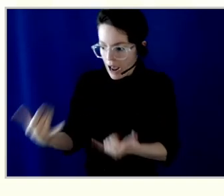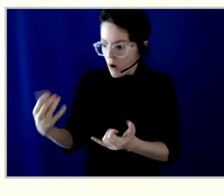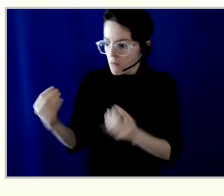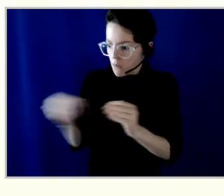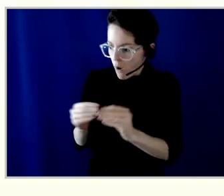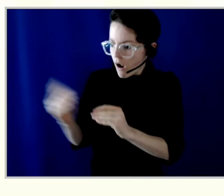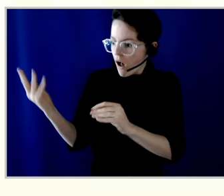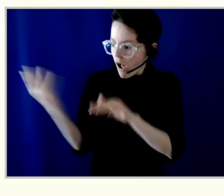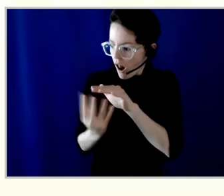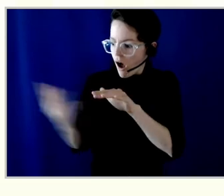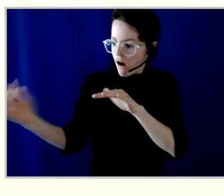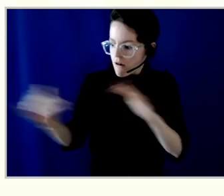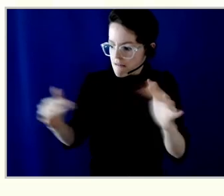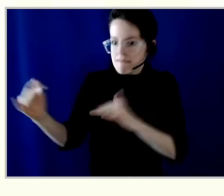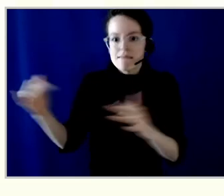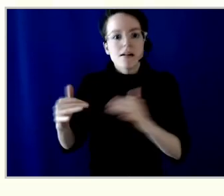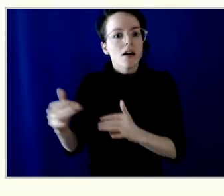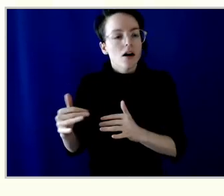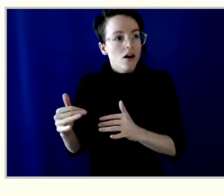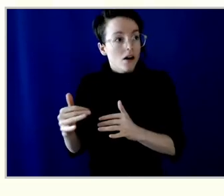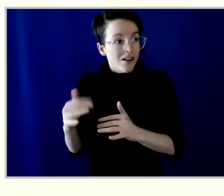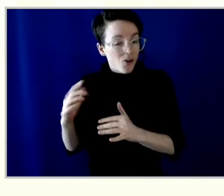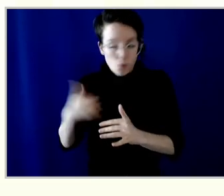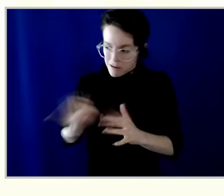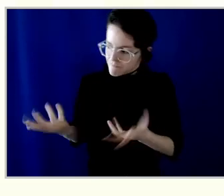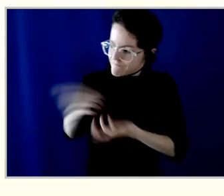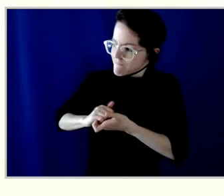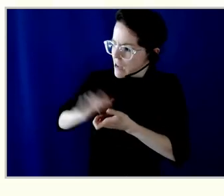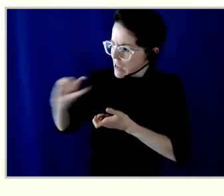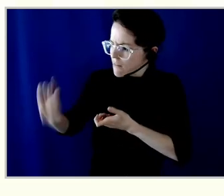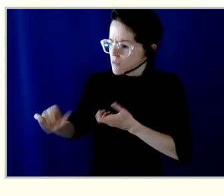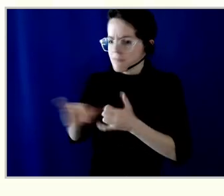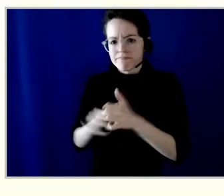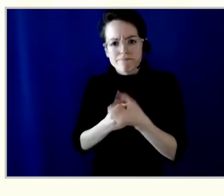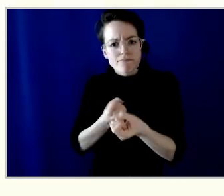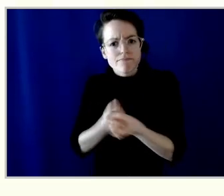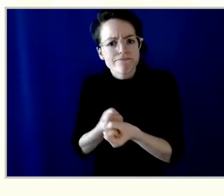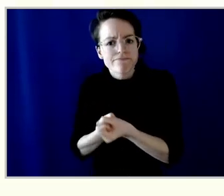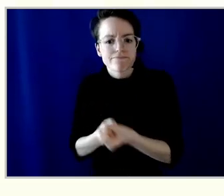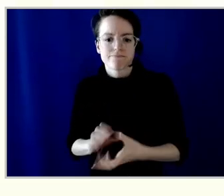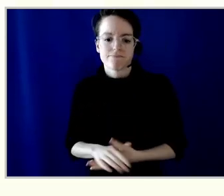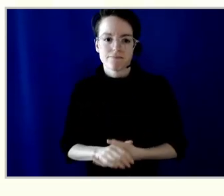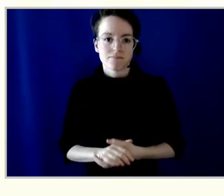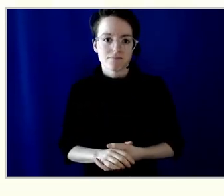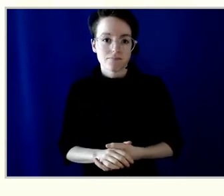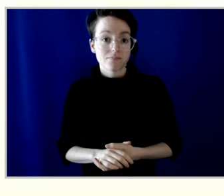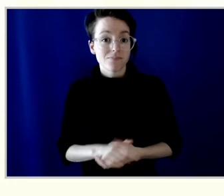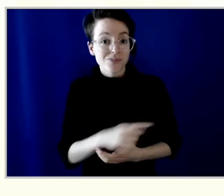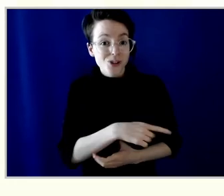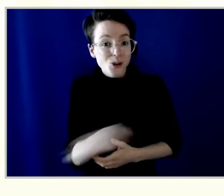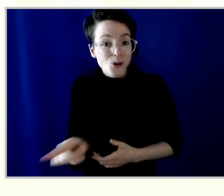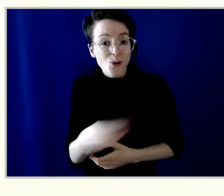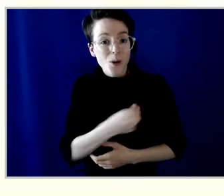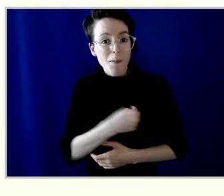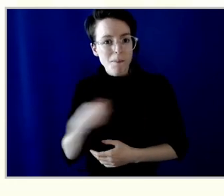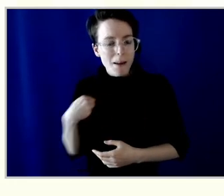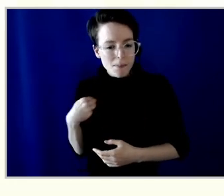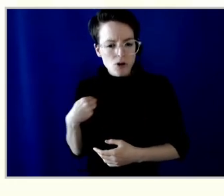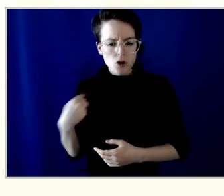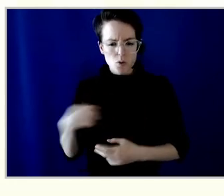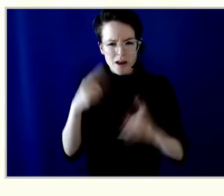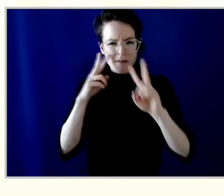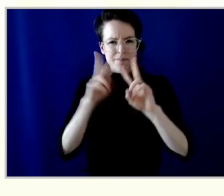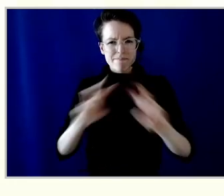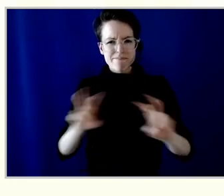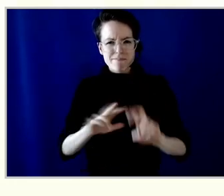And we also stepped up for members by looking at the big challenges you face and asking ourselves, what more can we do to